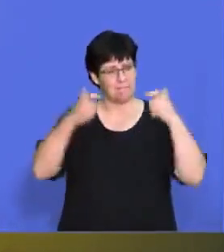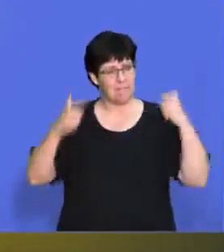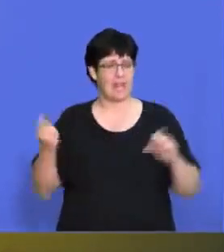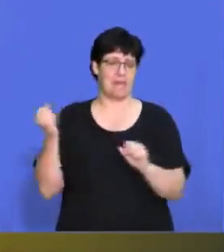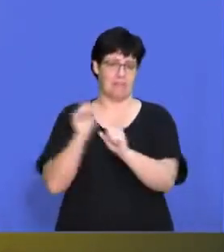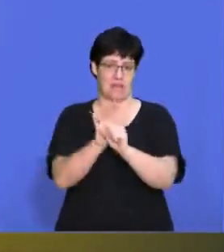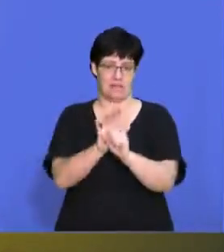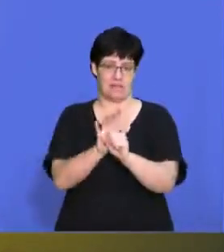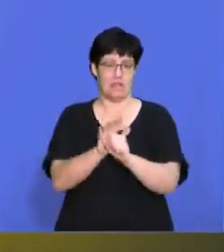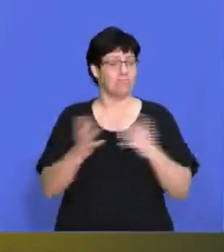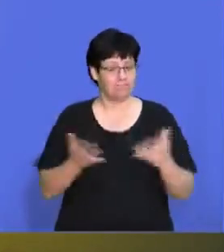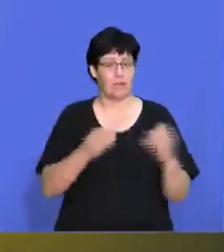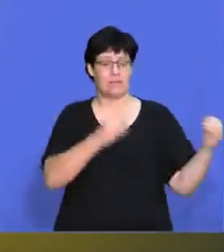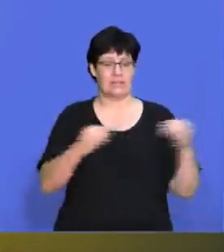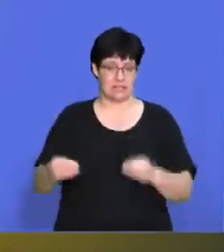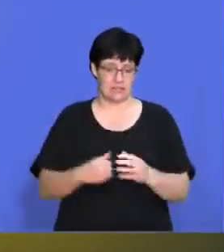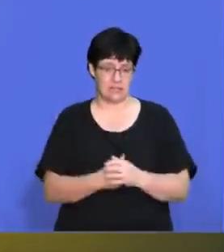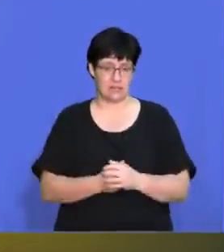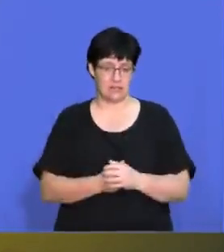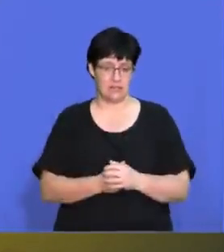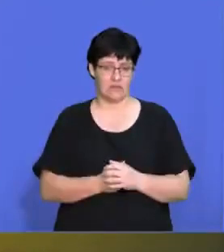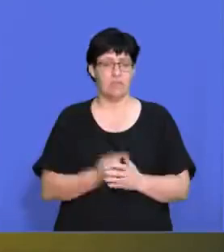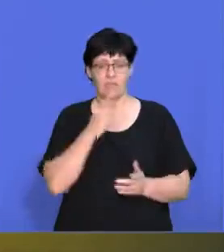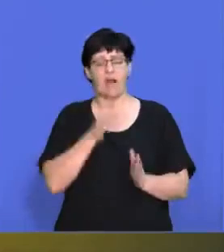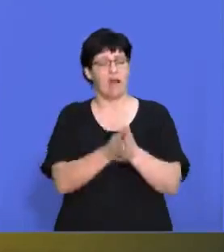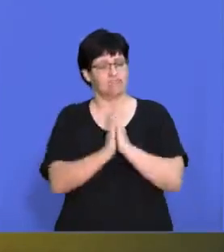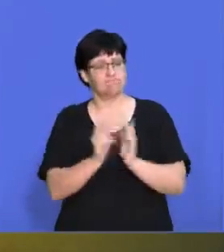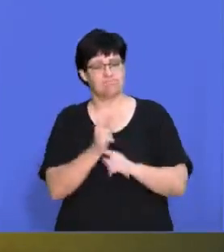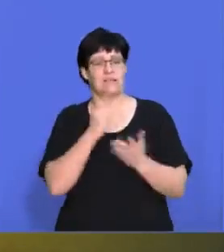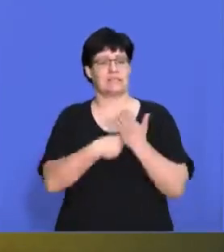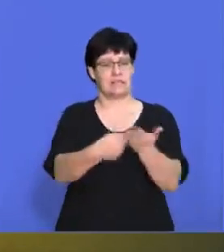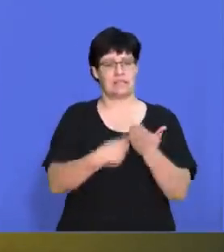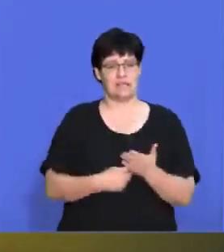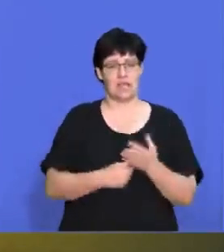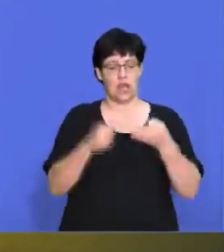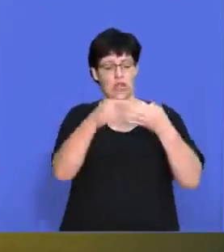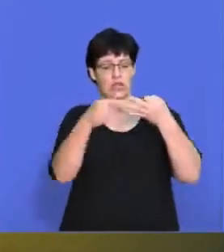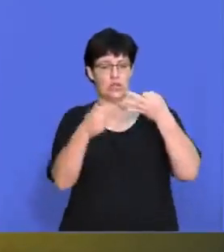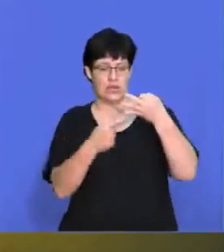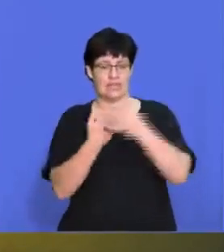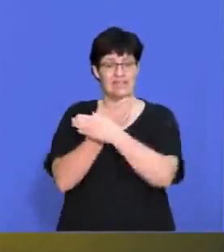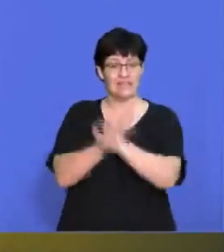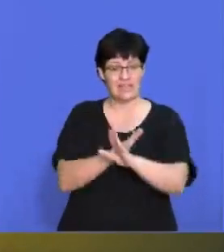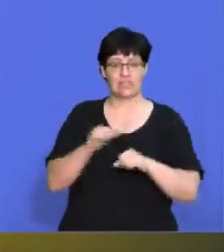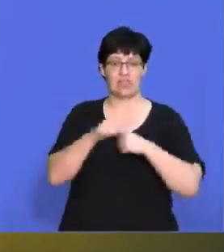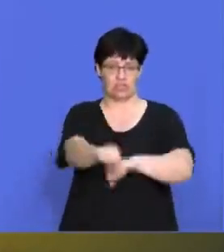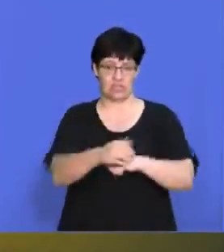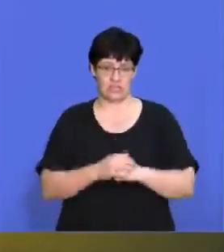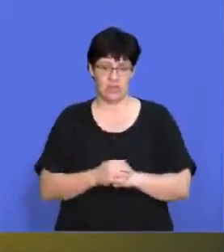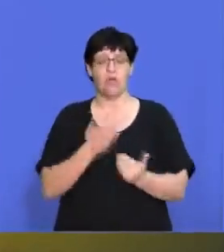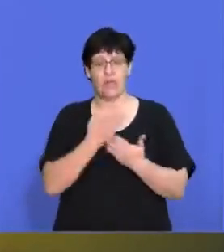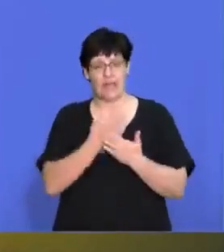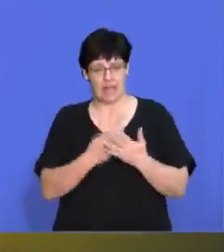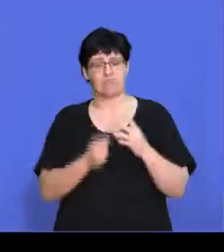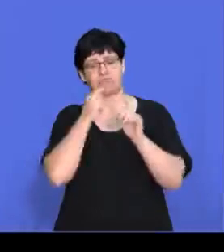on our business. So now we, they're asking us to discuss the three defensive strategies that we could potentially